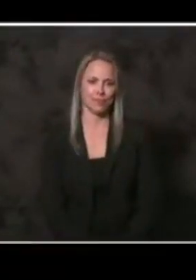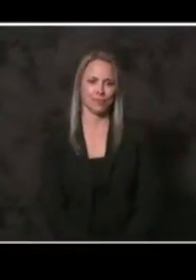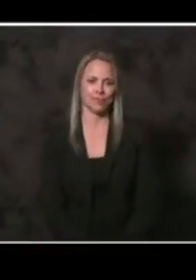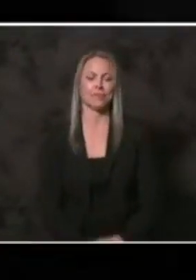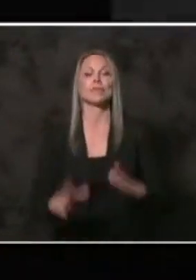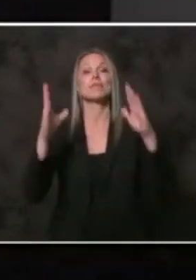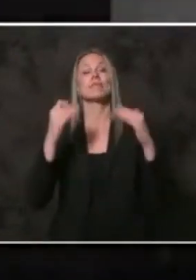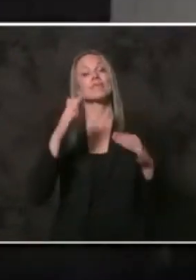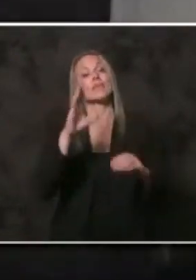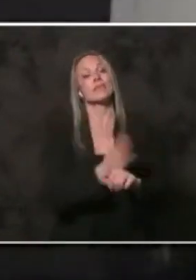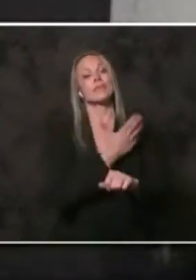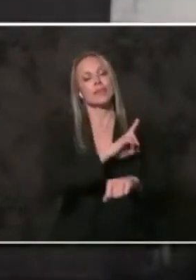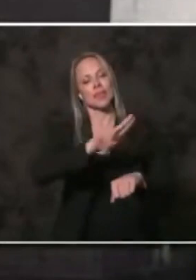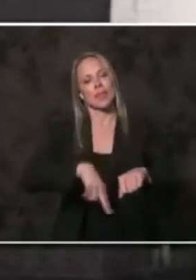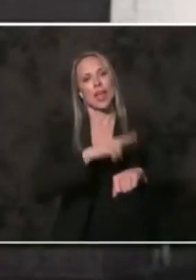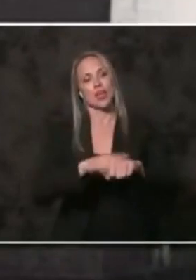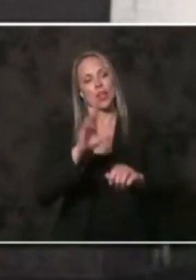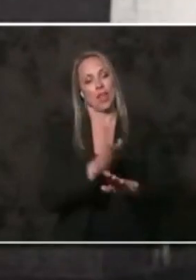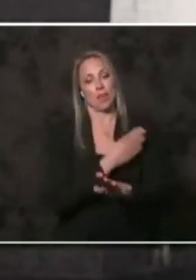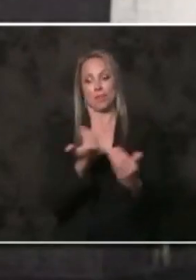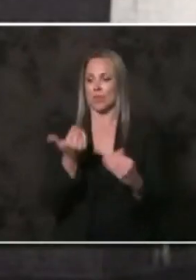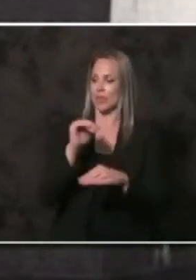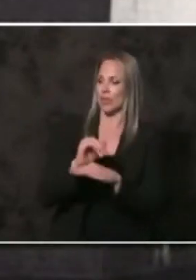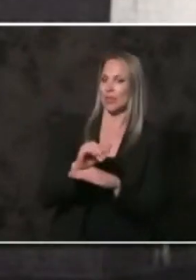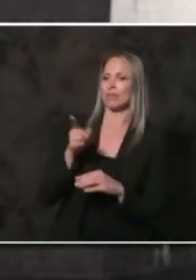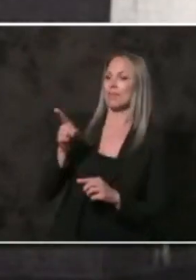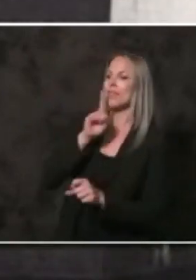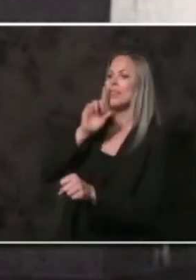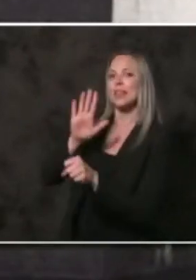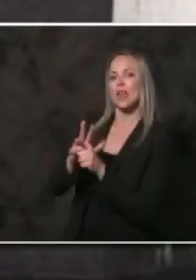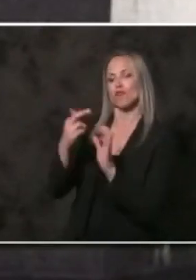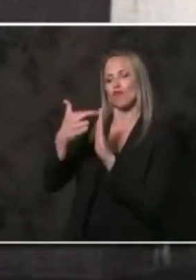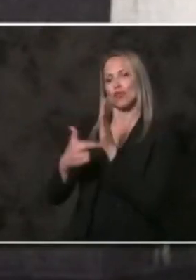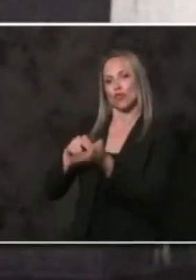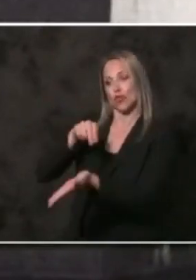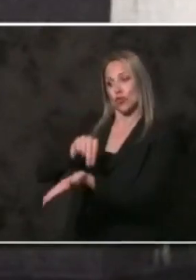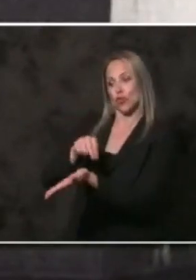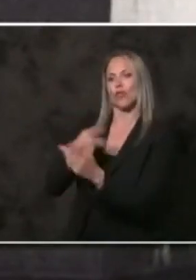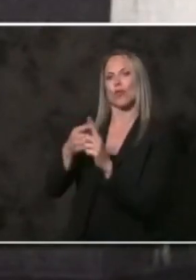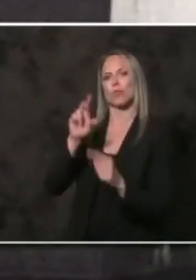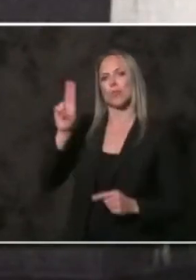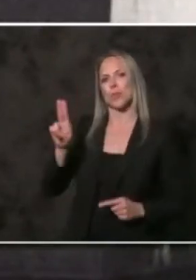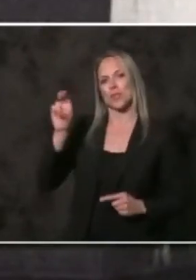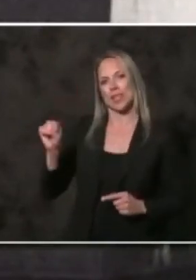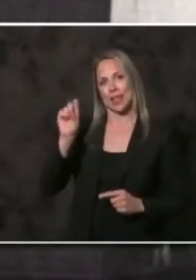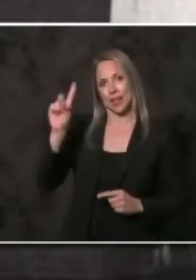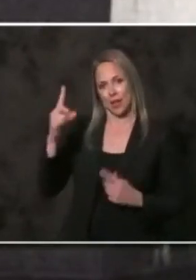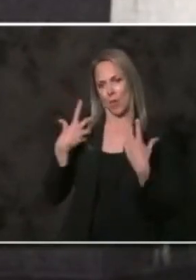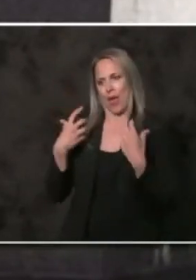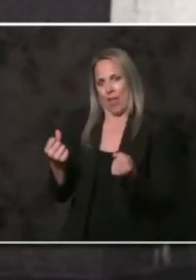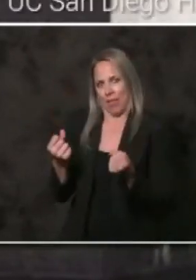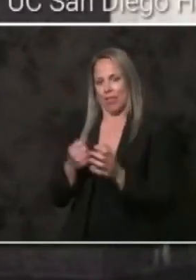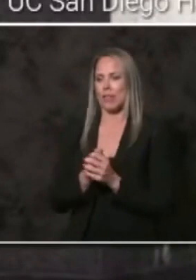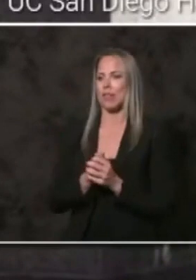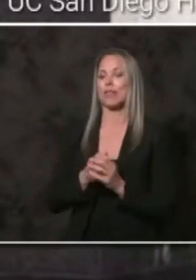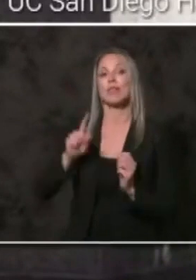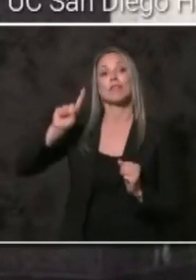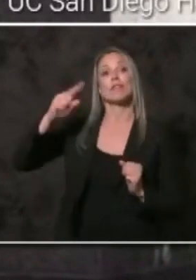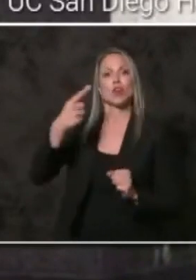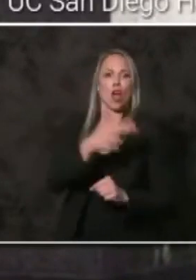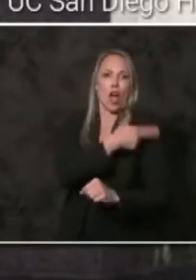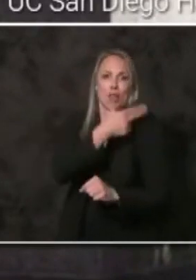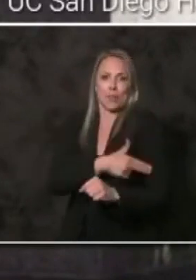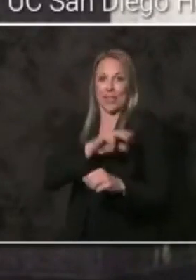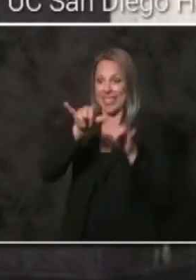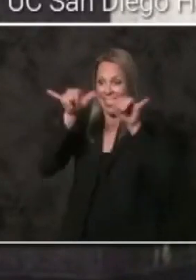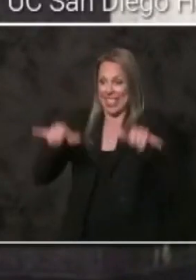Singing the national anthem this evening is a dedicated registered nurse from UC San Diego Health, the first hospital system